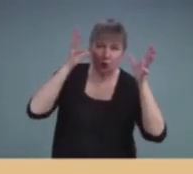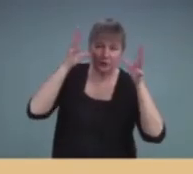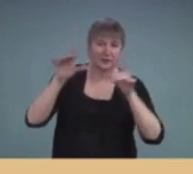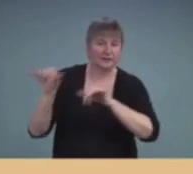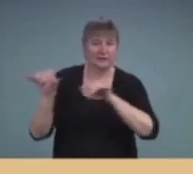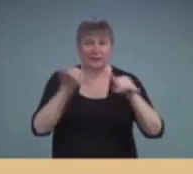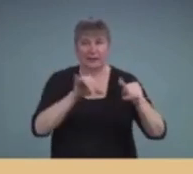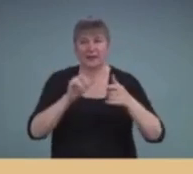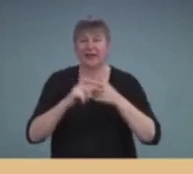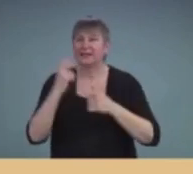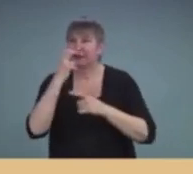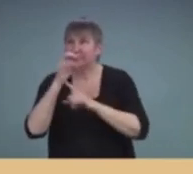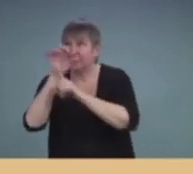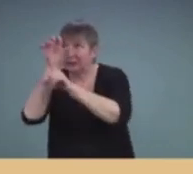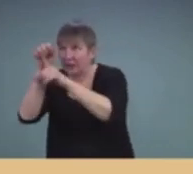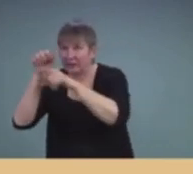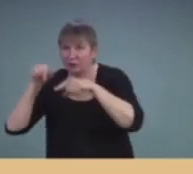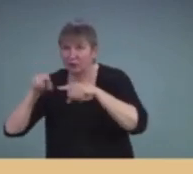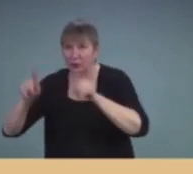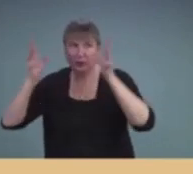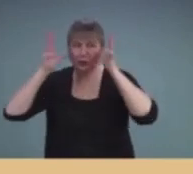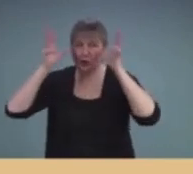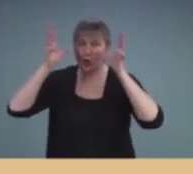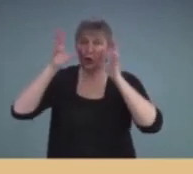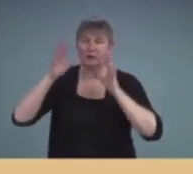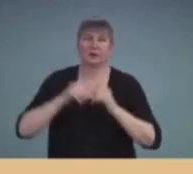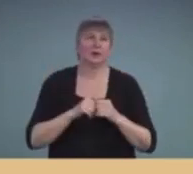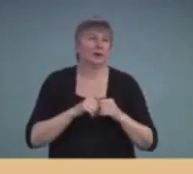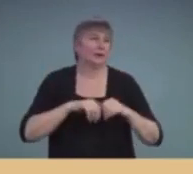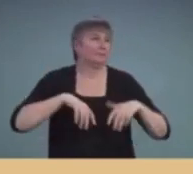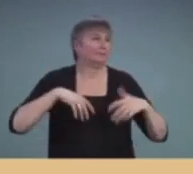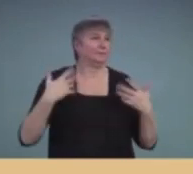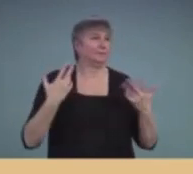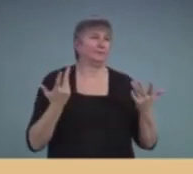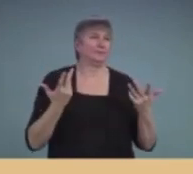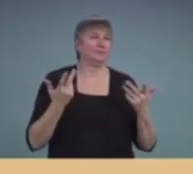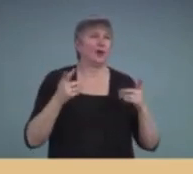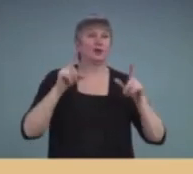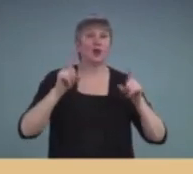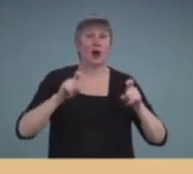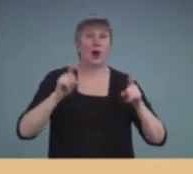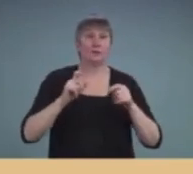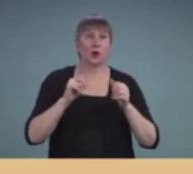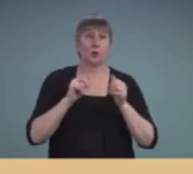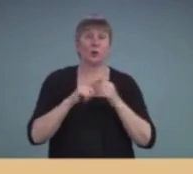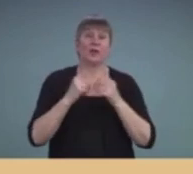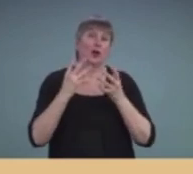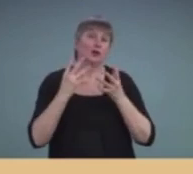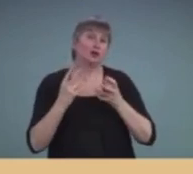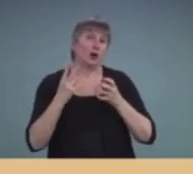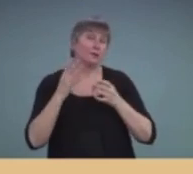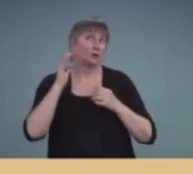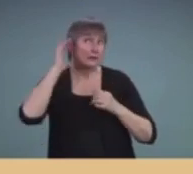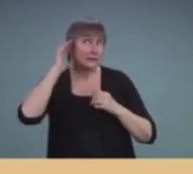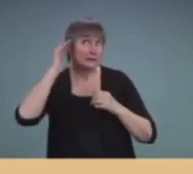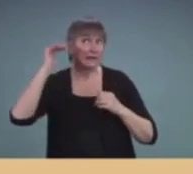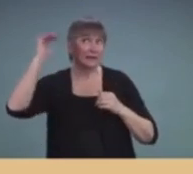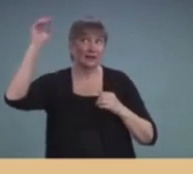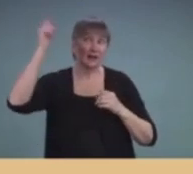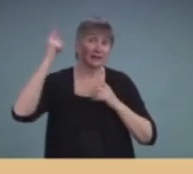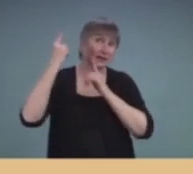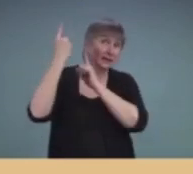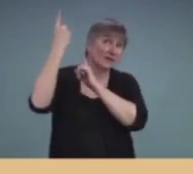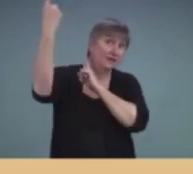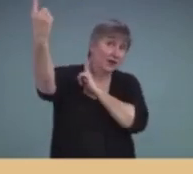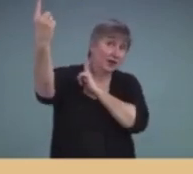testing in noise. You can do testing at a softer listening level. Again, for